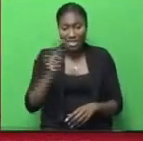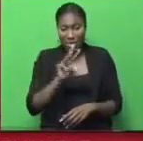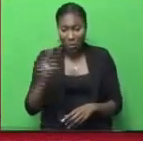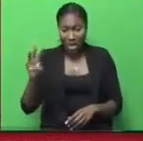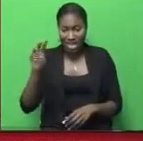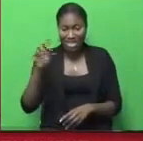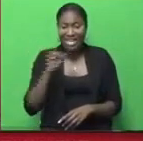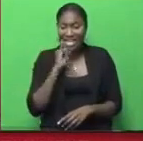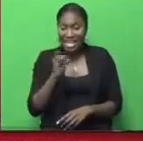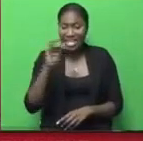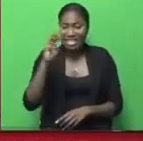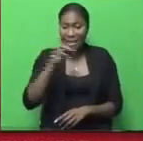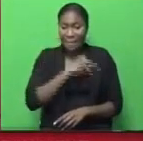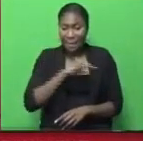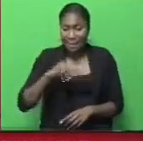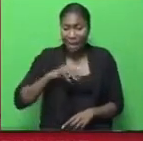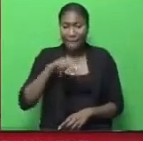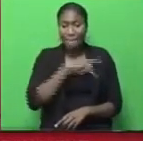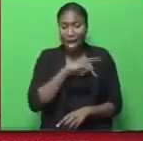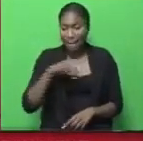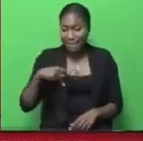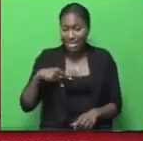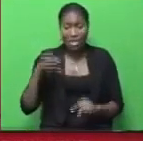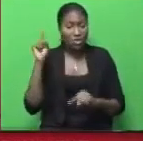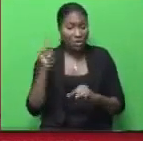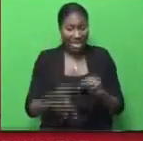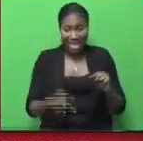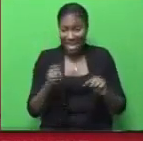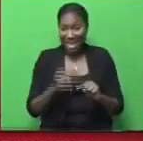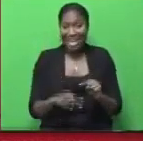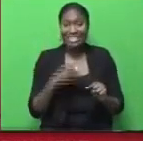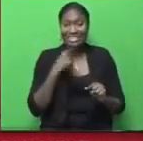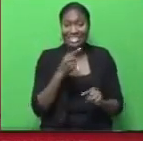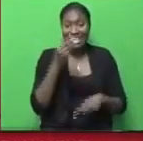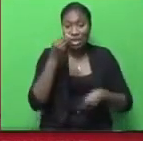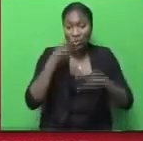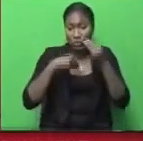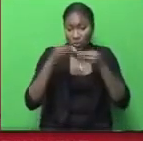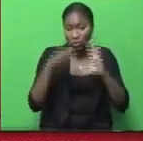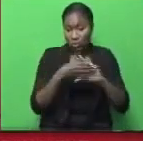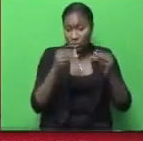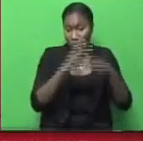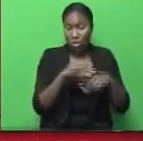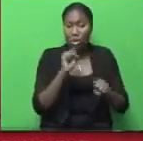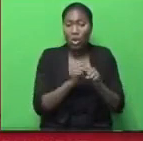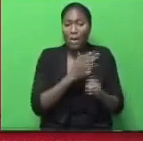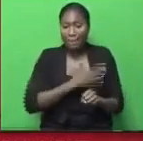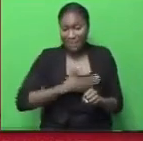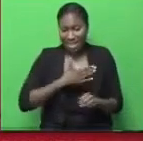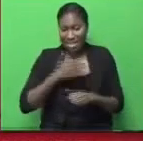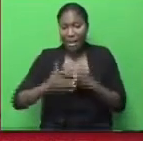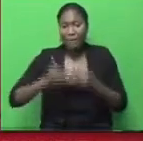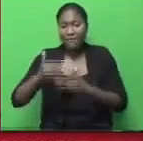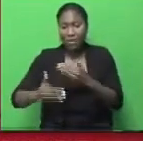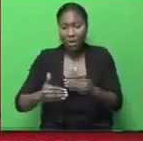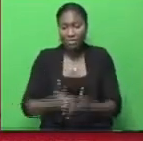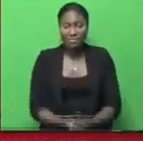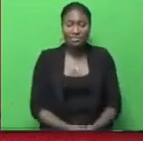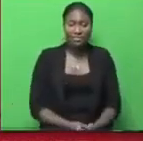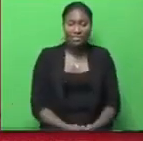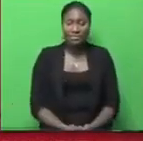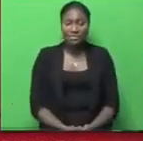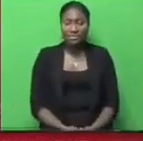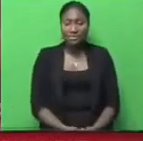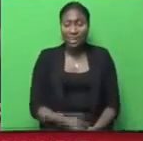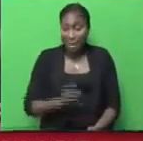Parliament and you cannot impute improper motives, which is what you're doing, so I will ask you to please just move on. Go on ma'am, but I'm not,